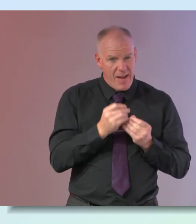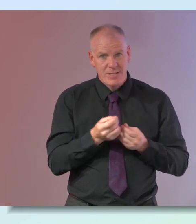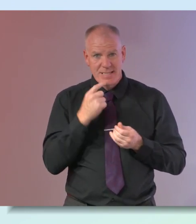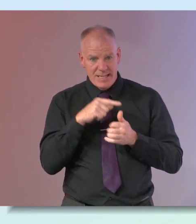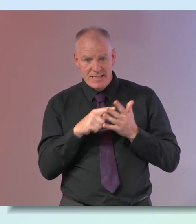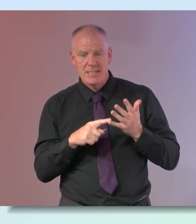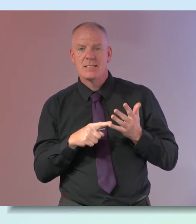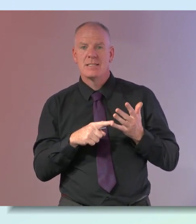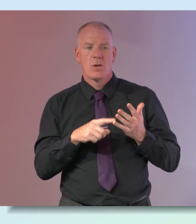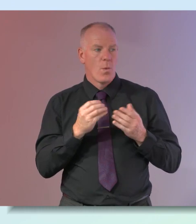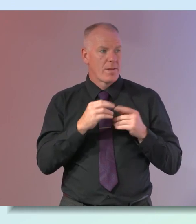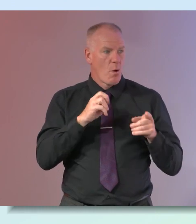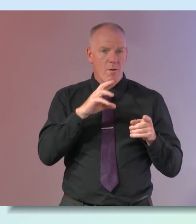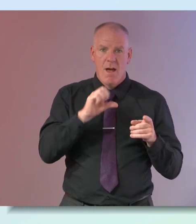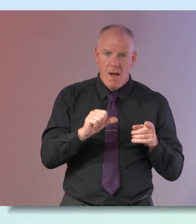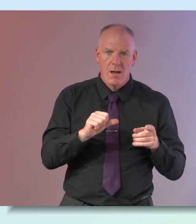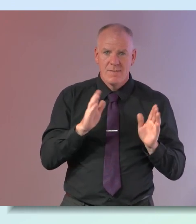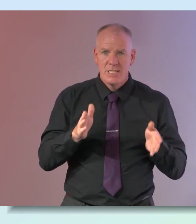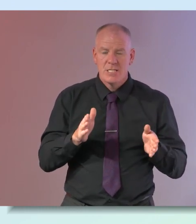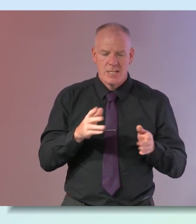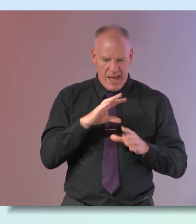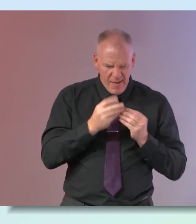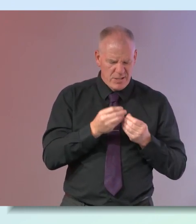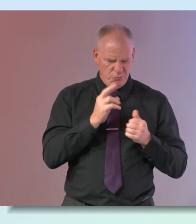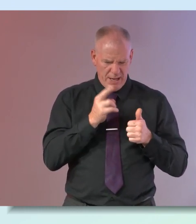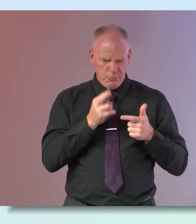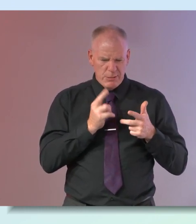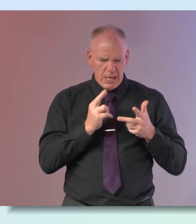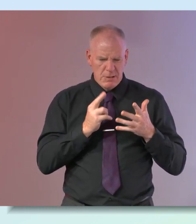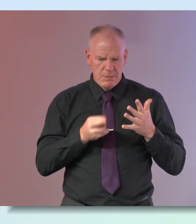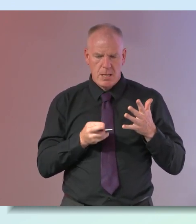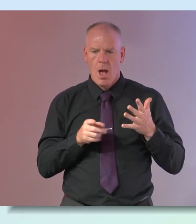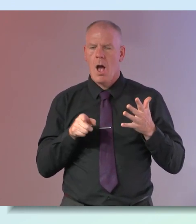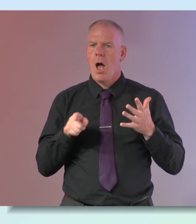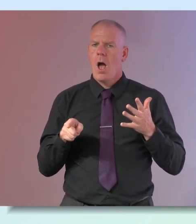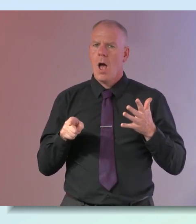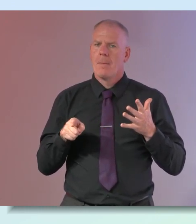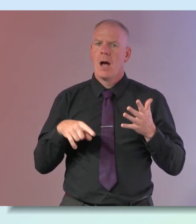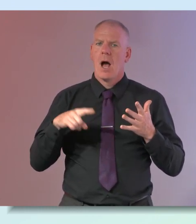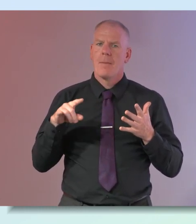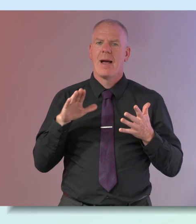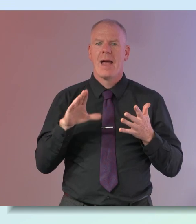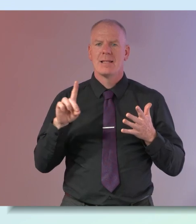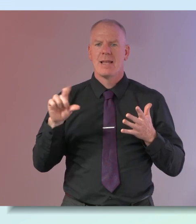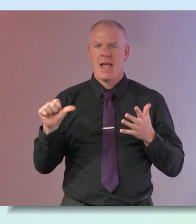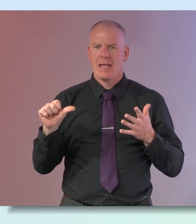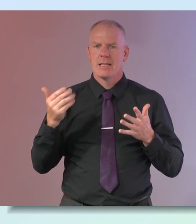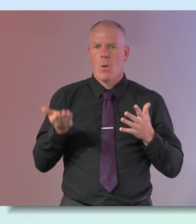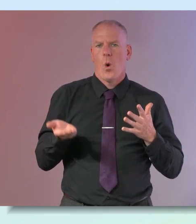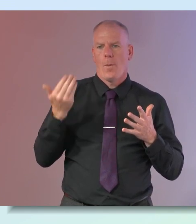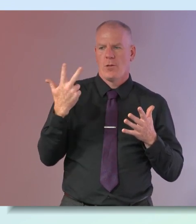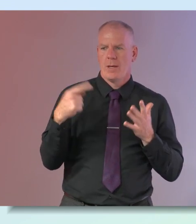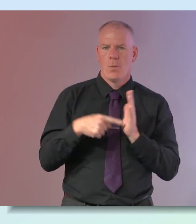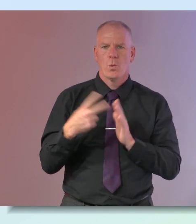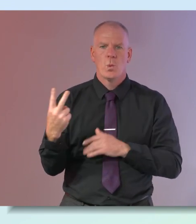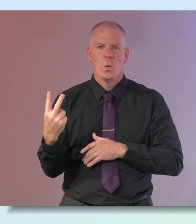i was speaking to earlier on there i seem to be doing everything by the book but it's my ldl has gone up to 3.2